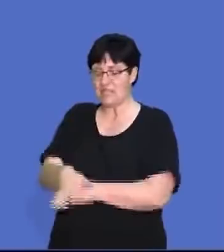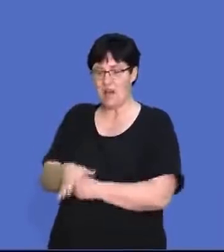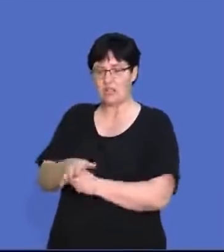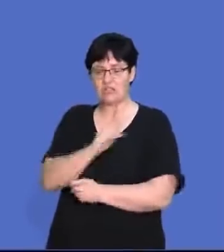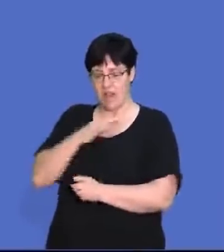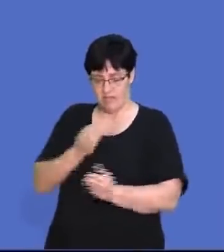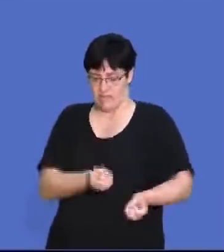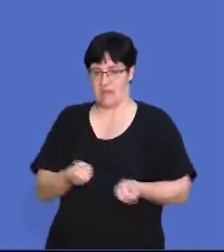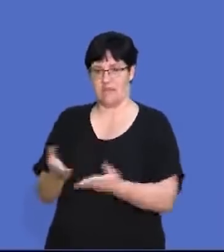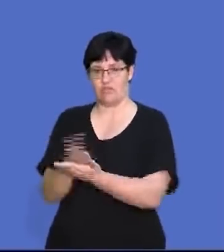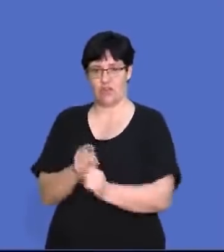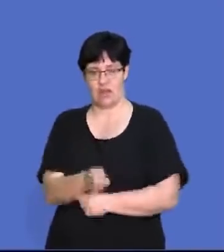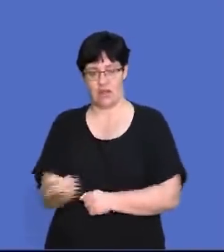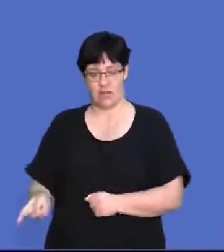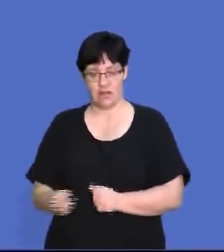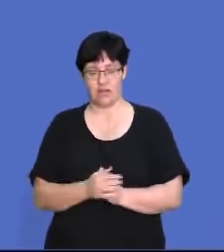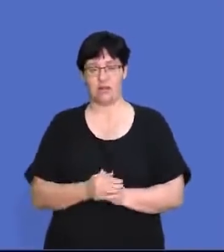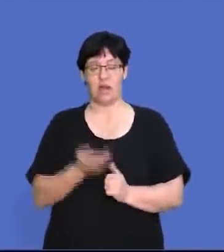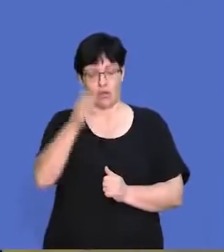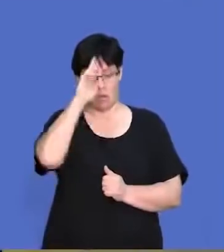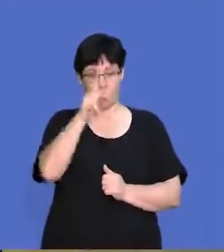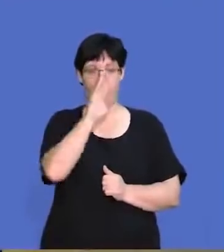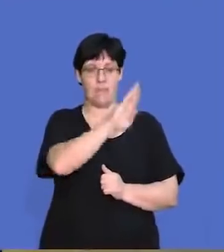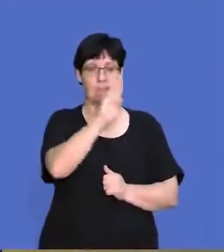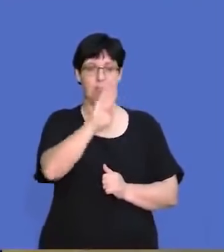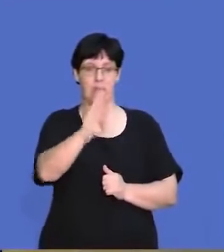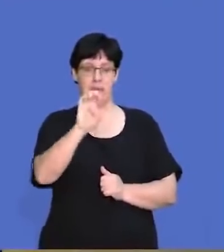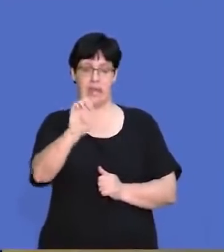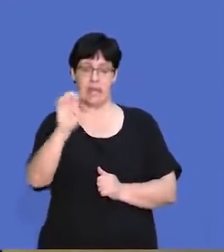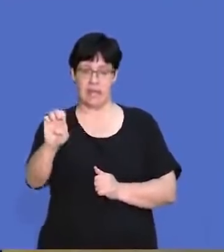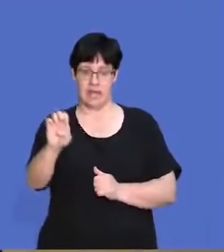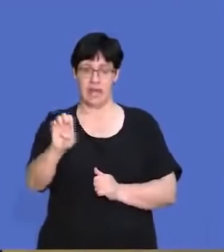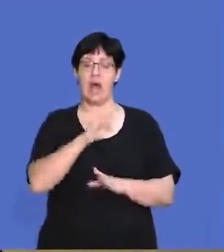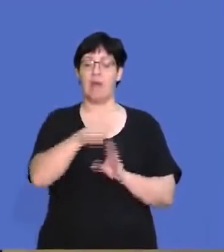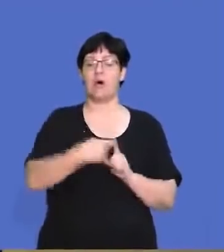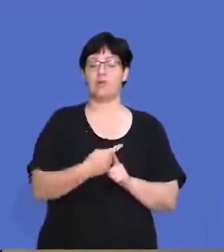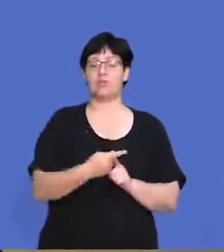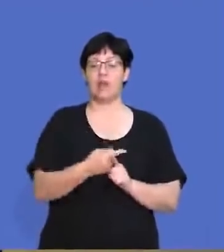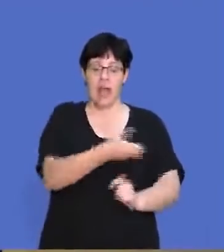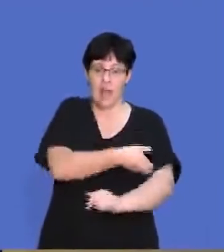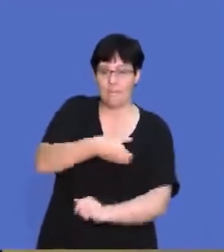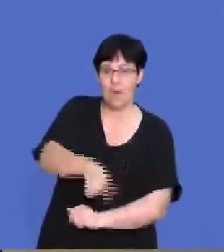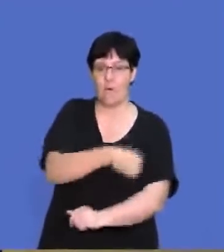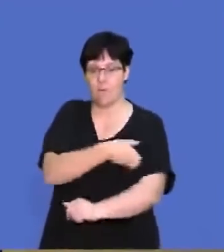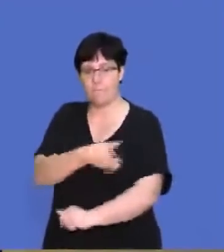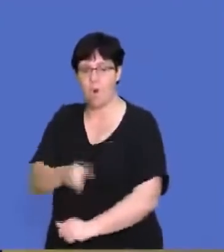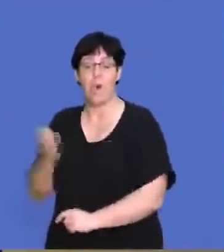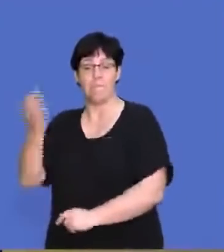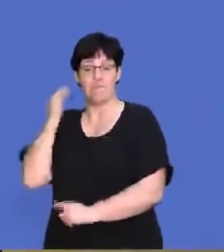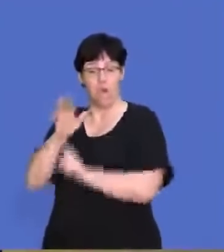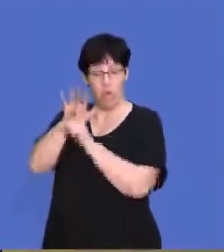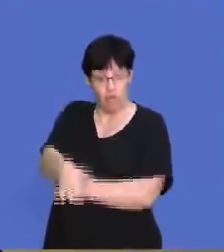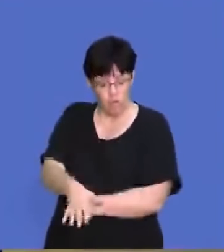disadvantaged employees. All right, remember, broad-based black economic empowerment is about empowering all